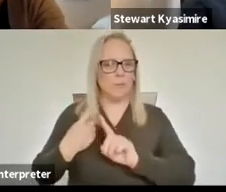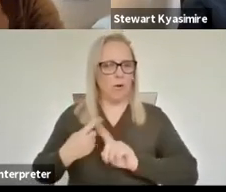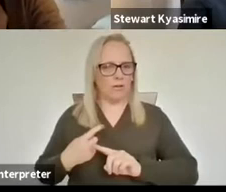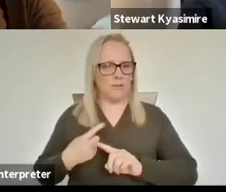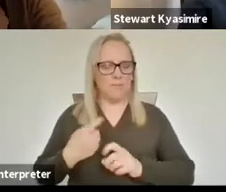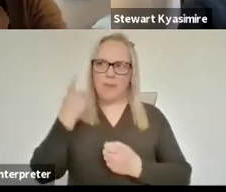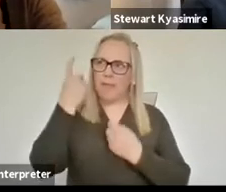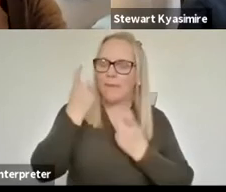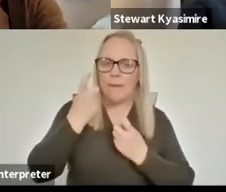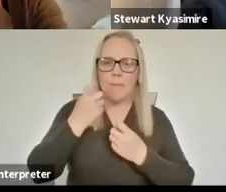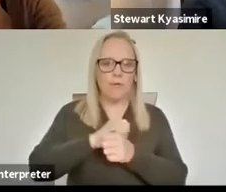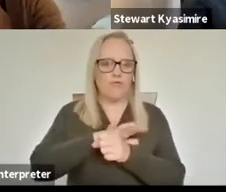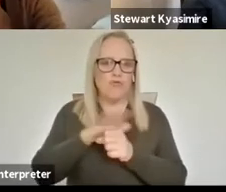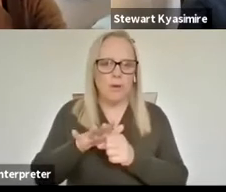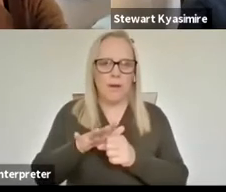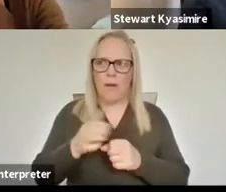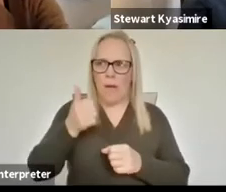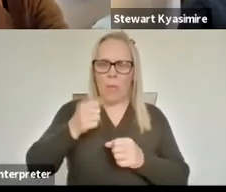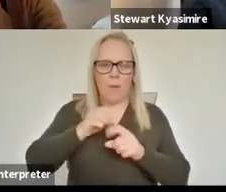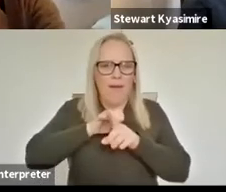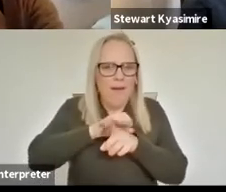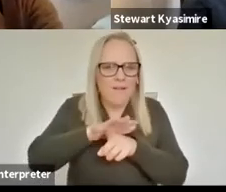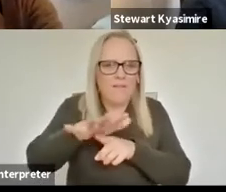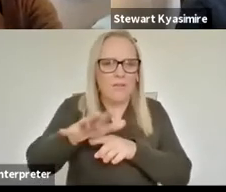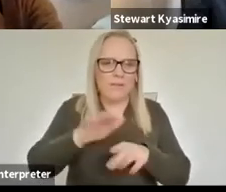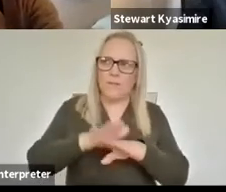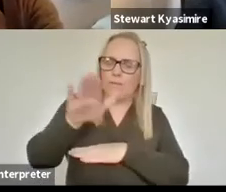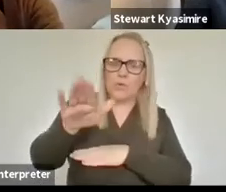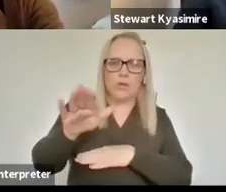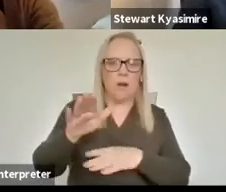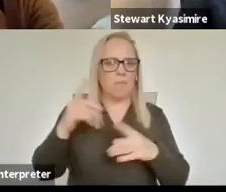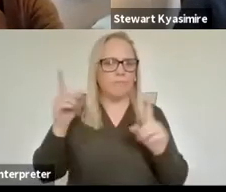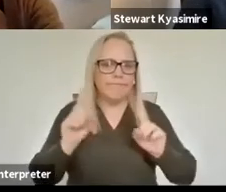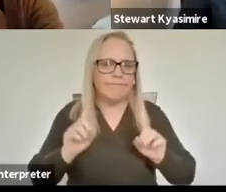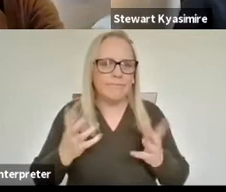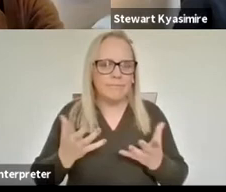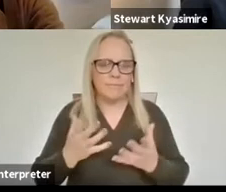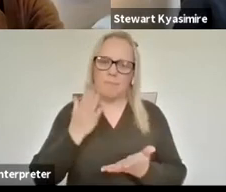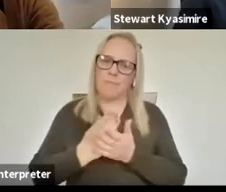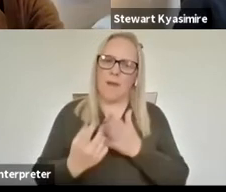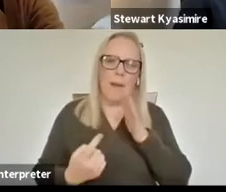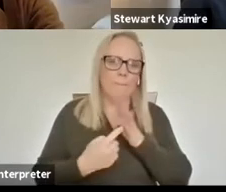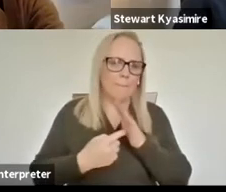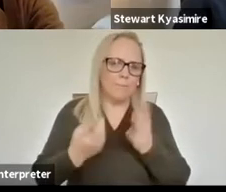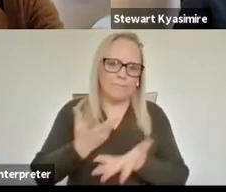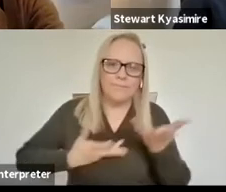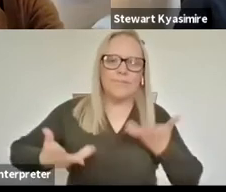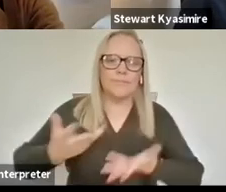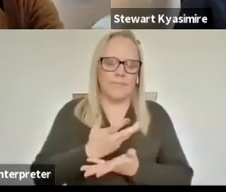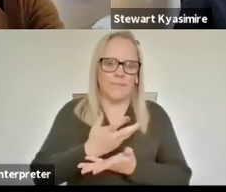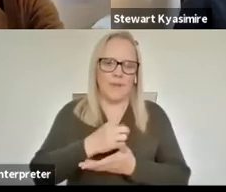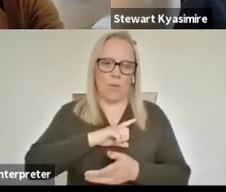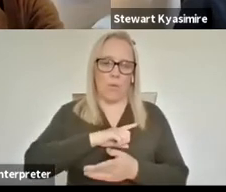will it influence future practice and I think this is a really important conversation because it focuses on individual